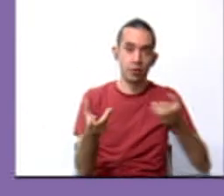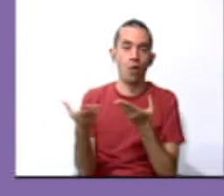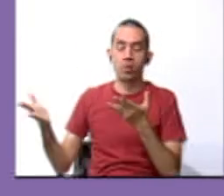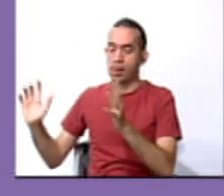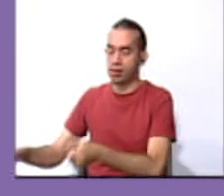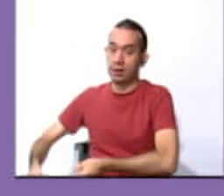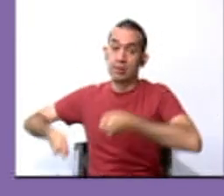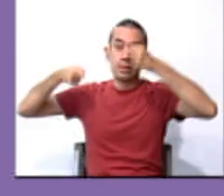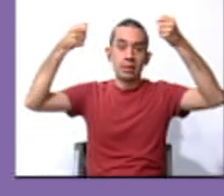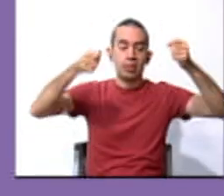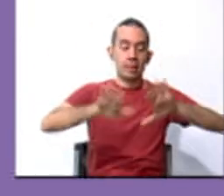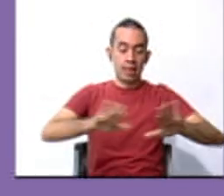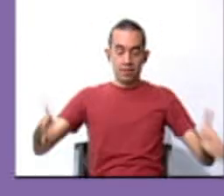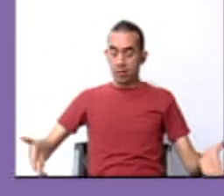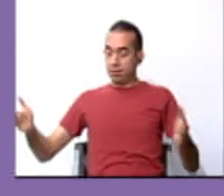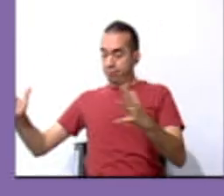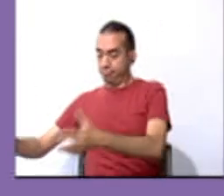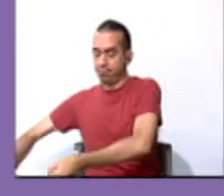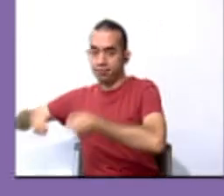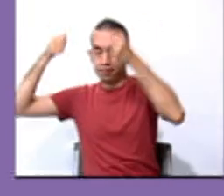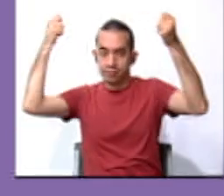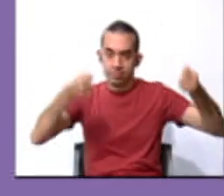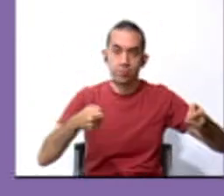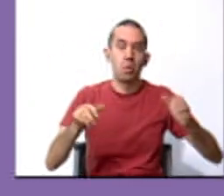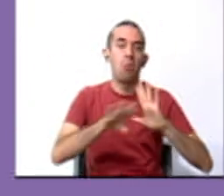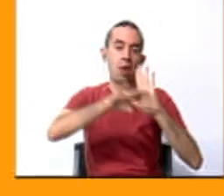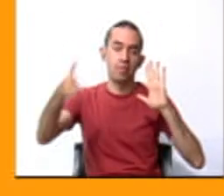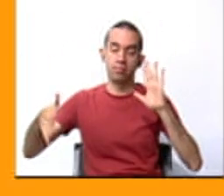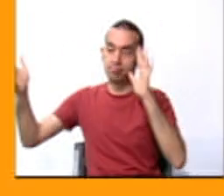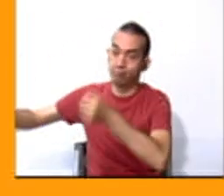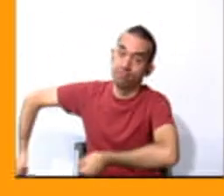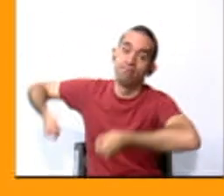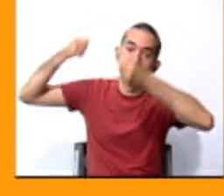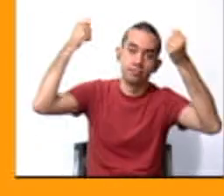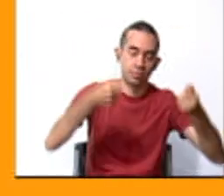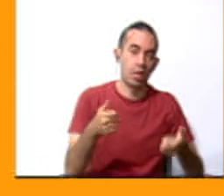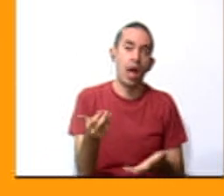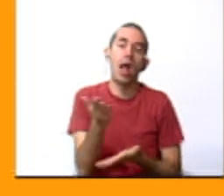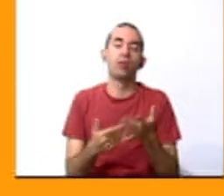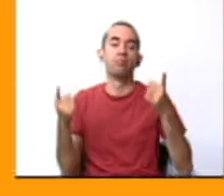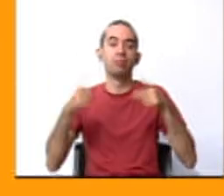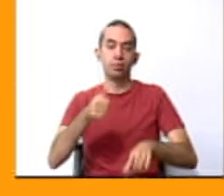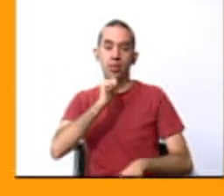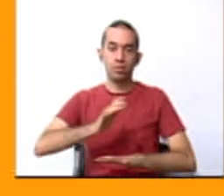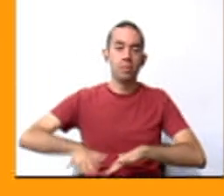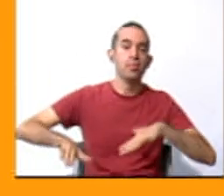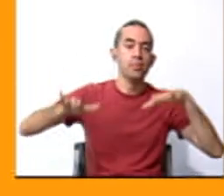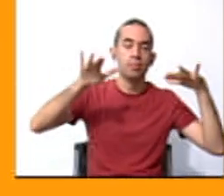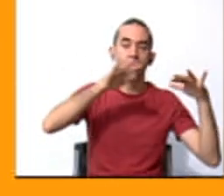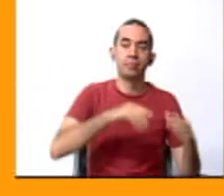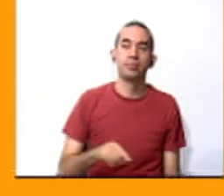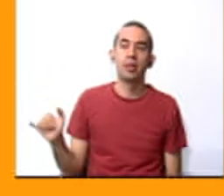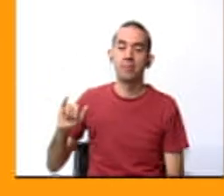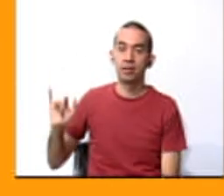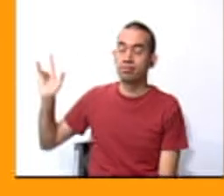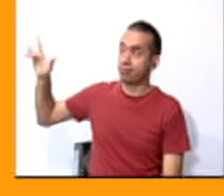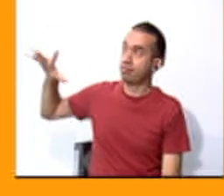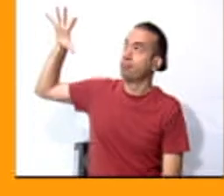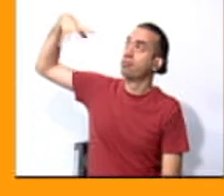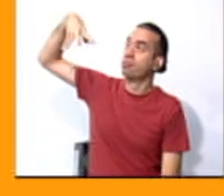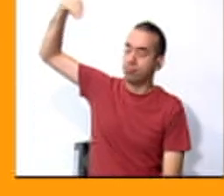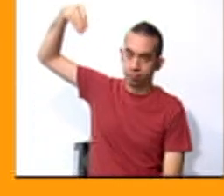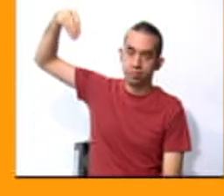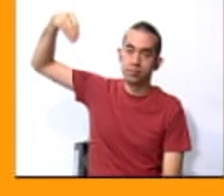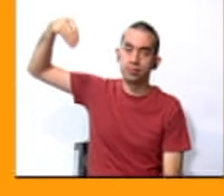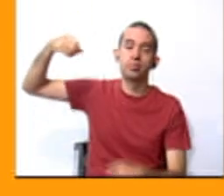Put them on the table or on a bed. In case of a flood. We need to turn off either